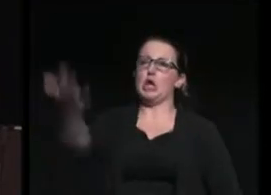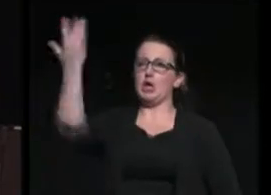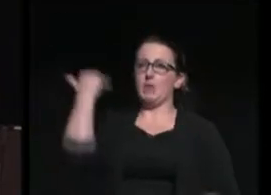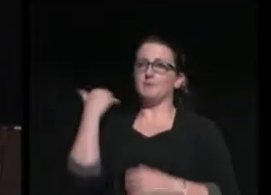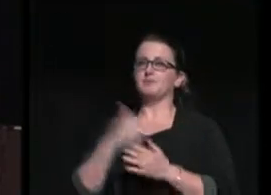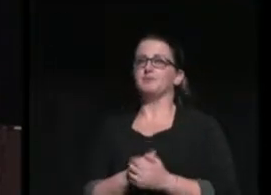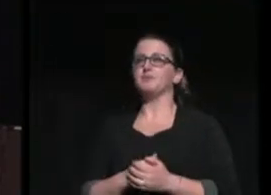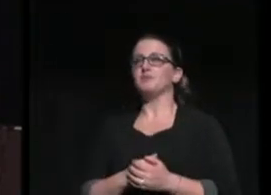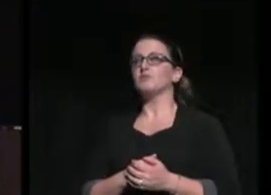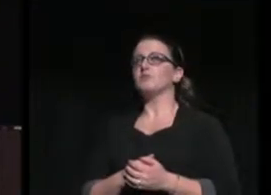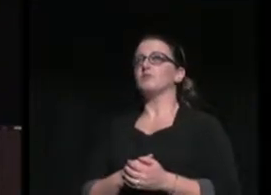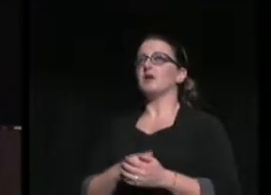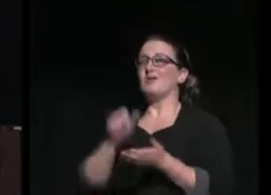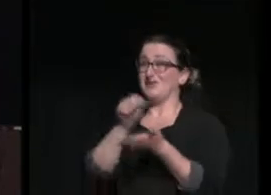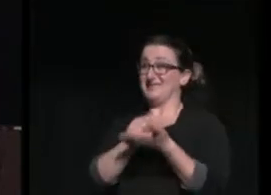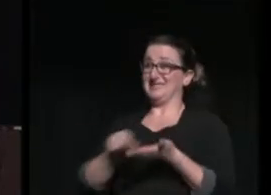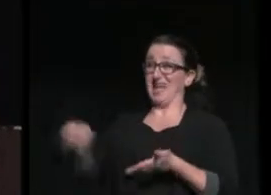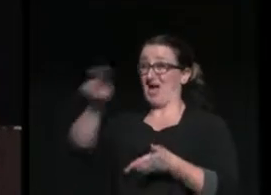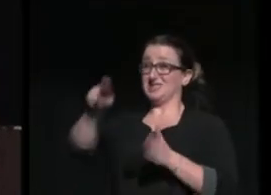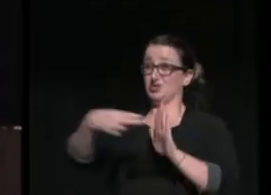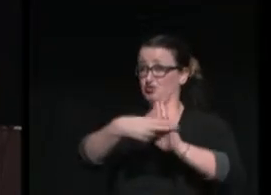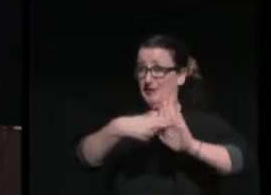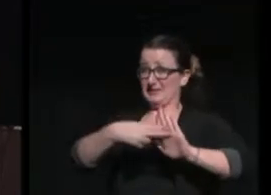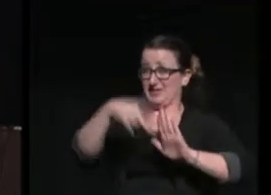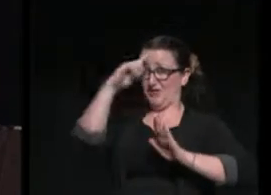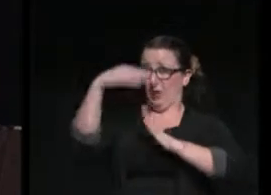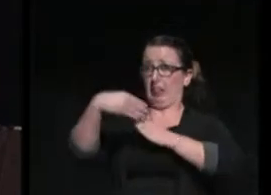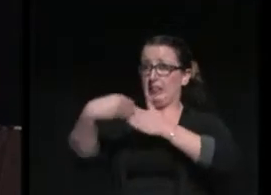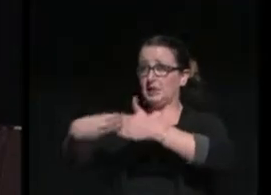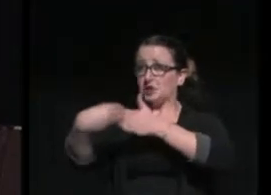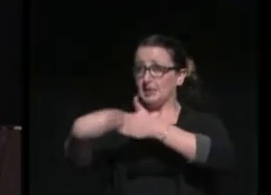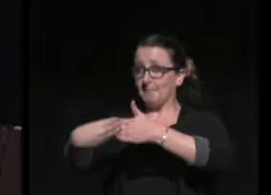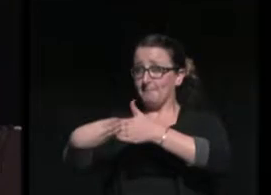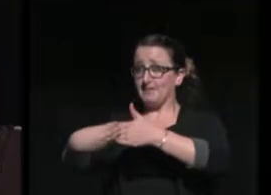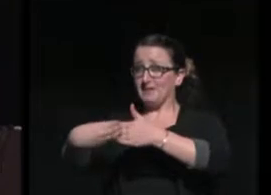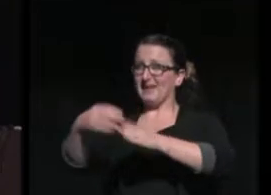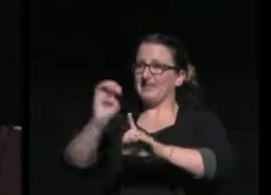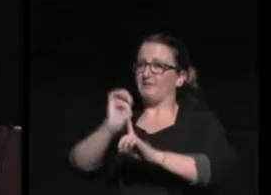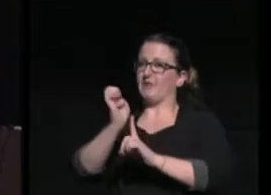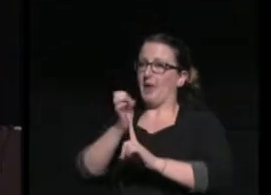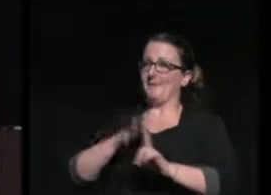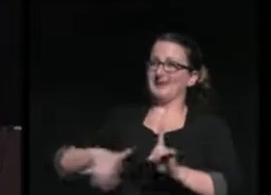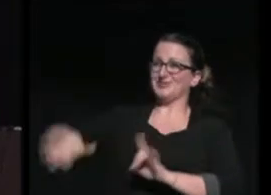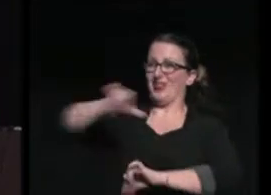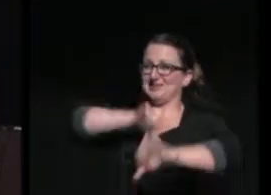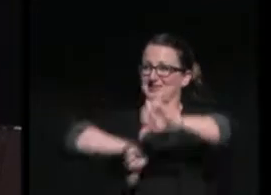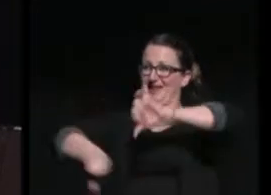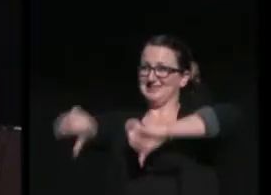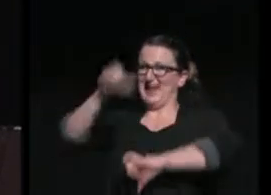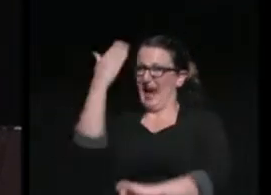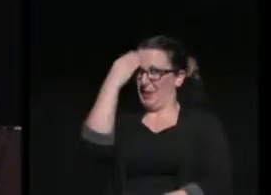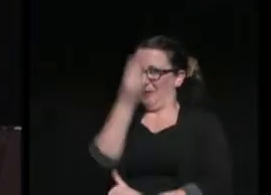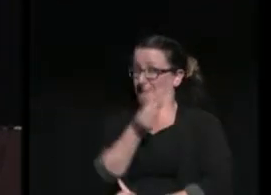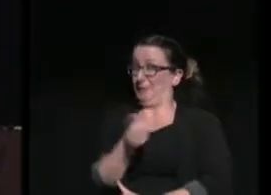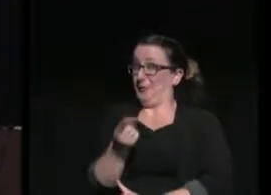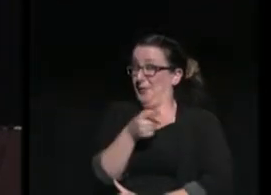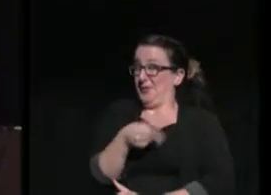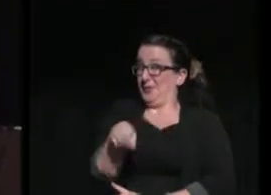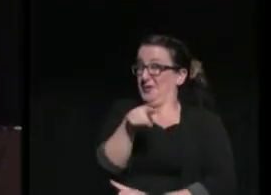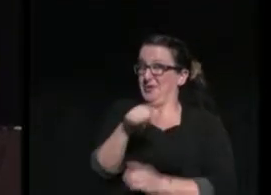Given Stockton's reputation for leadership in the environmental sciences, and I know there are a few graduates in these fields in the House,